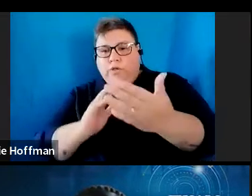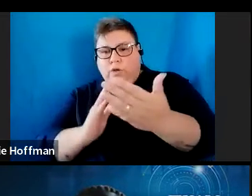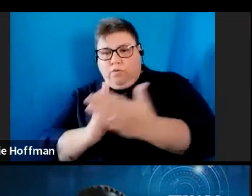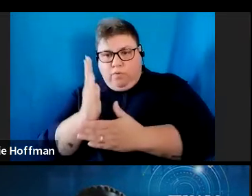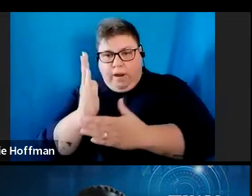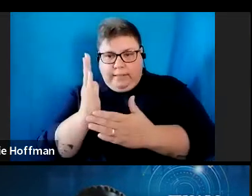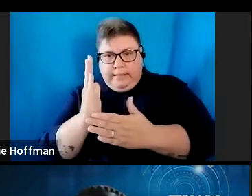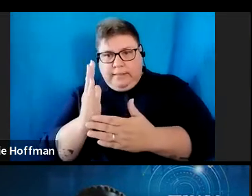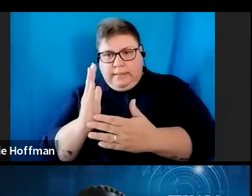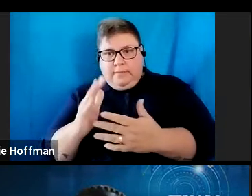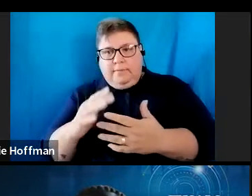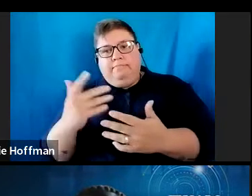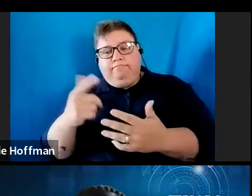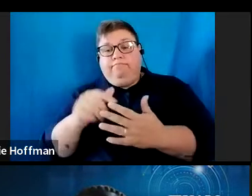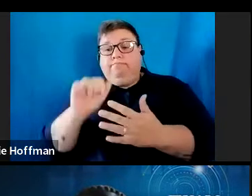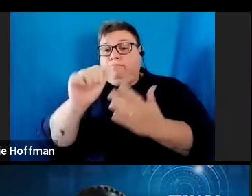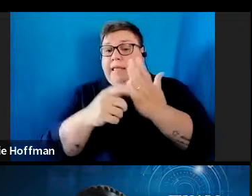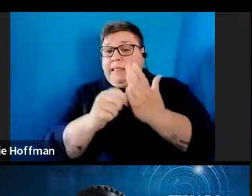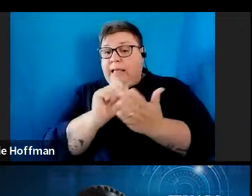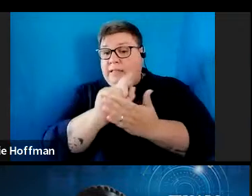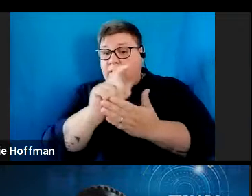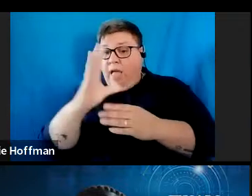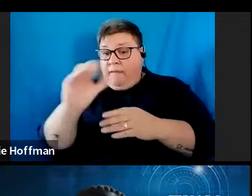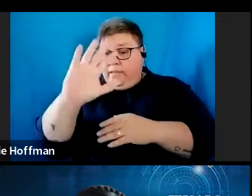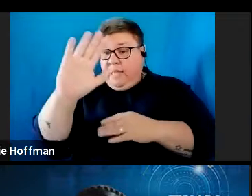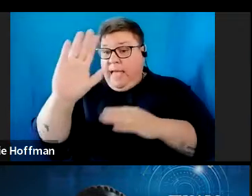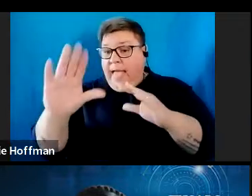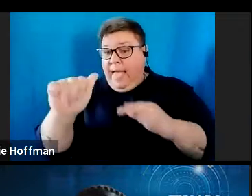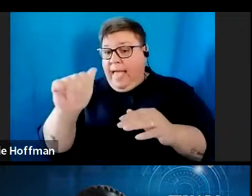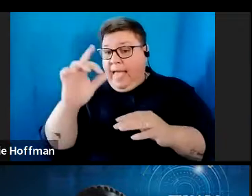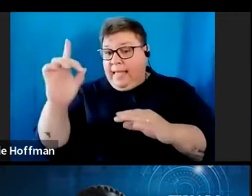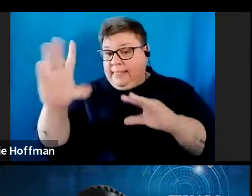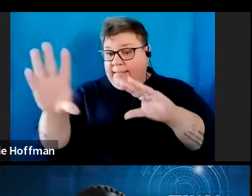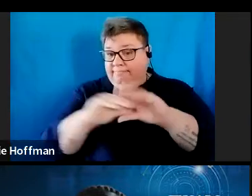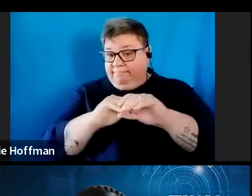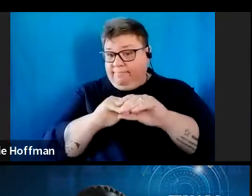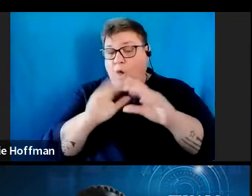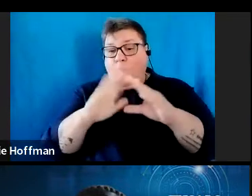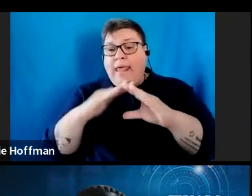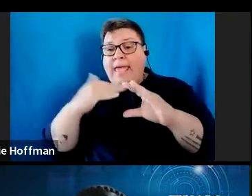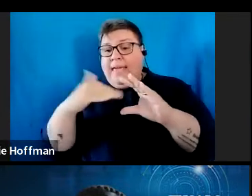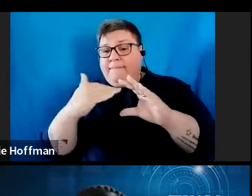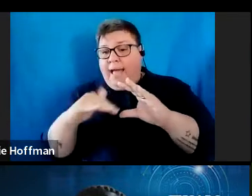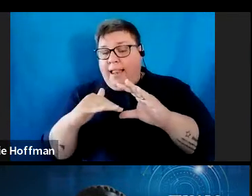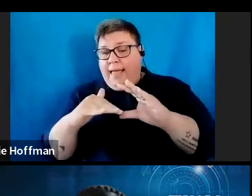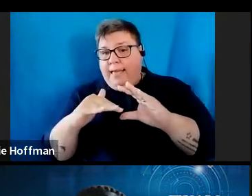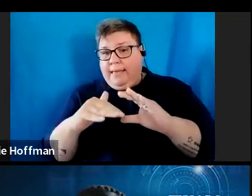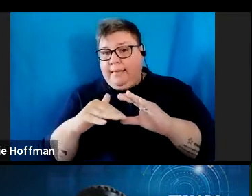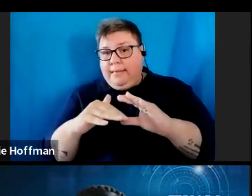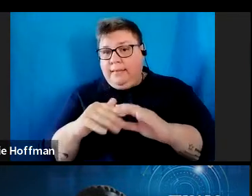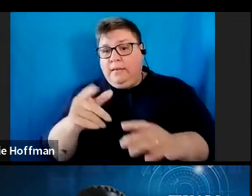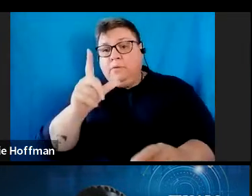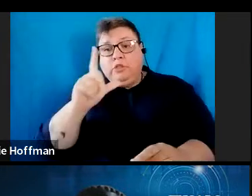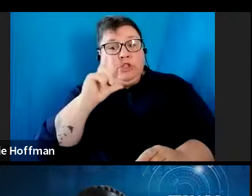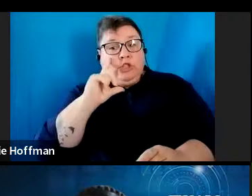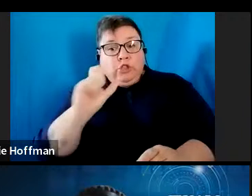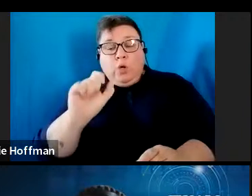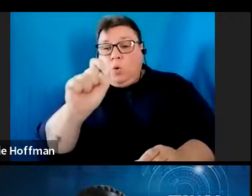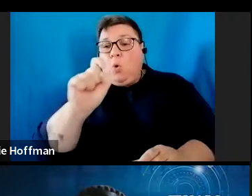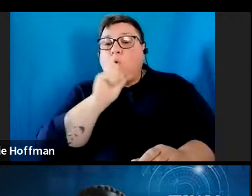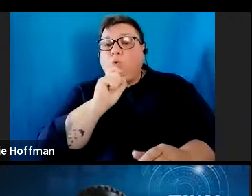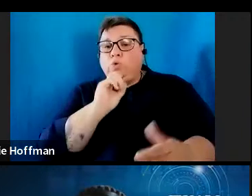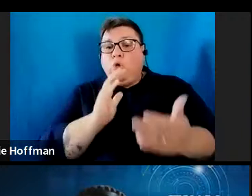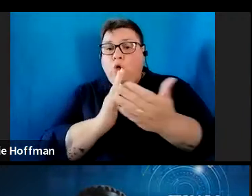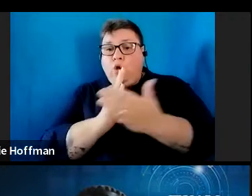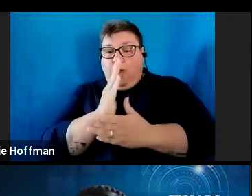the tax directive has been added as a tax type on e-filing. So first they need to check the user rights by